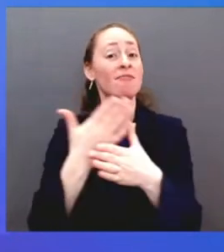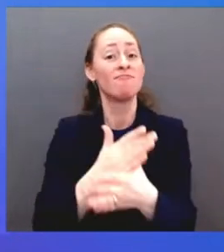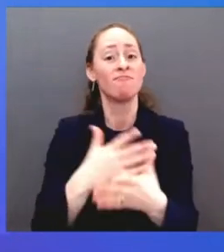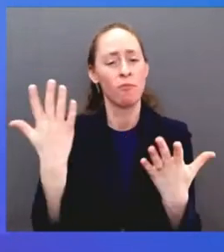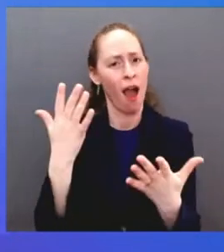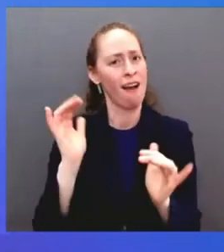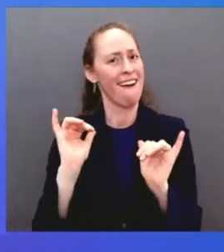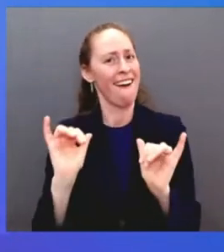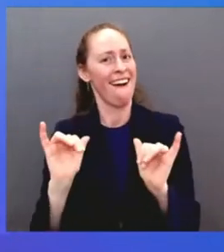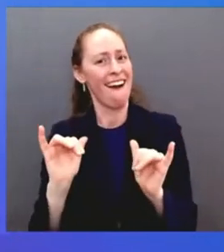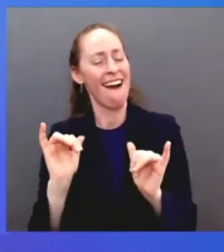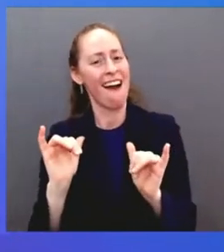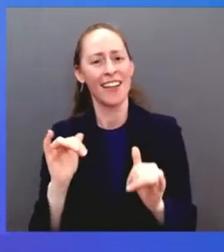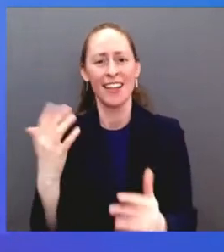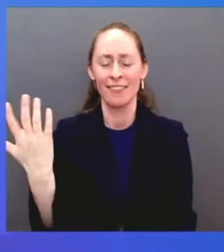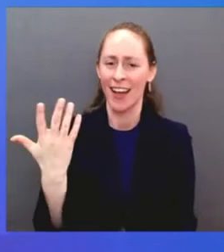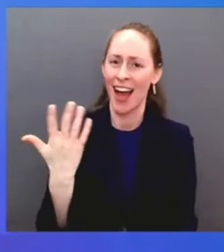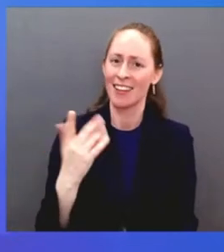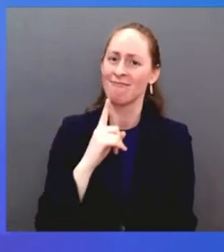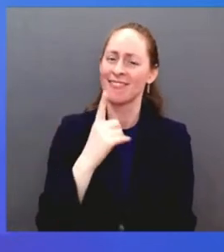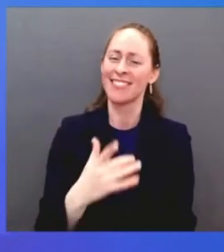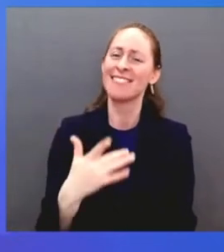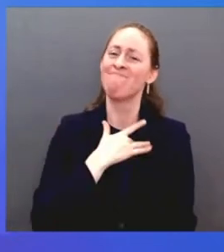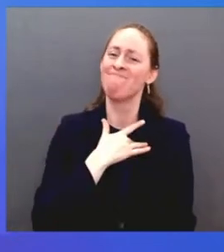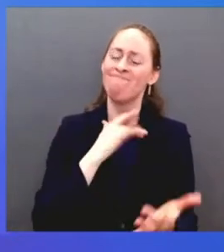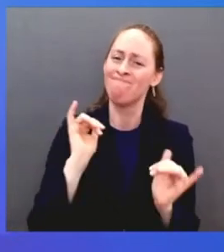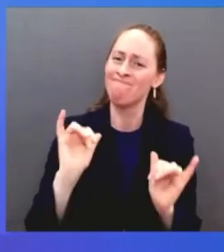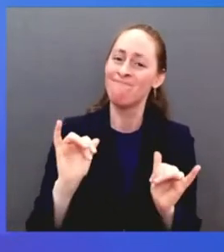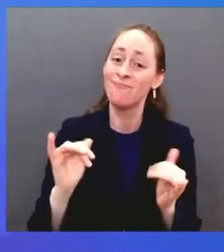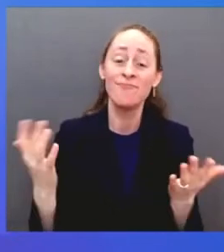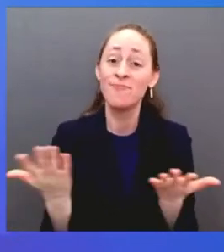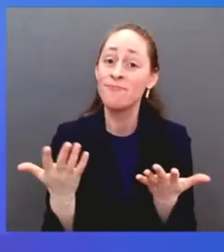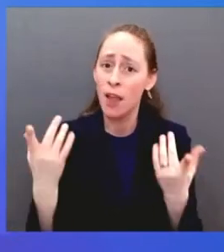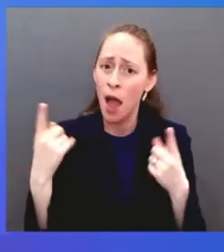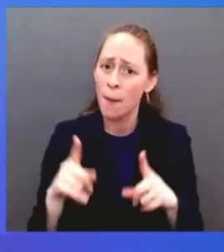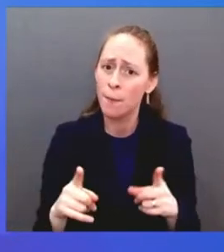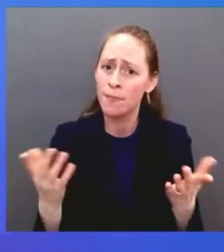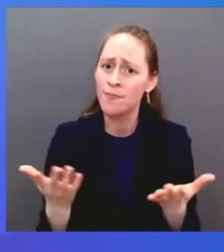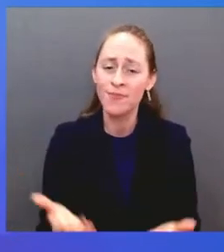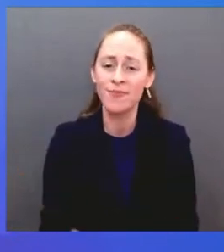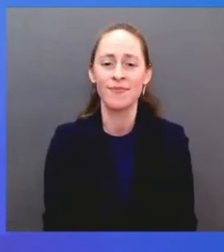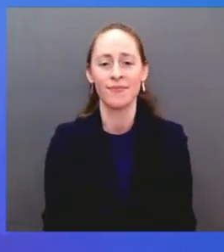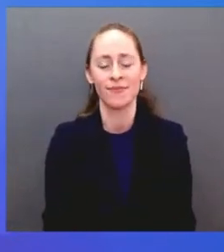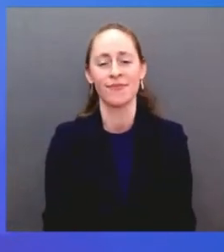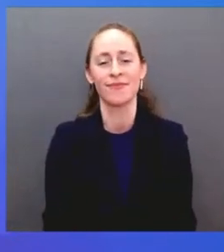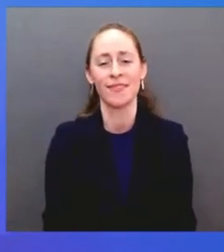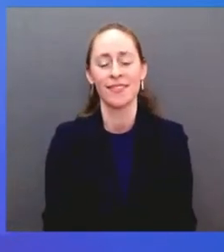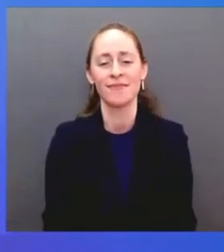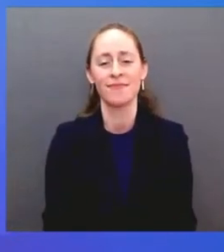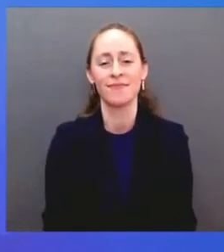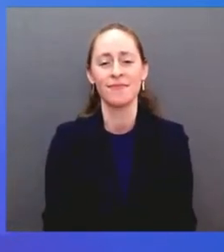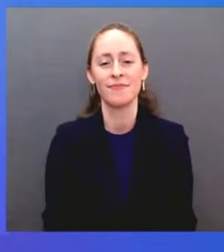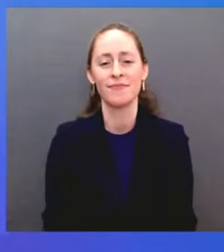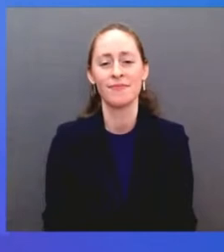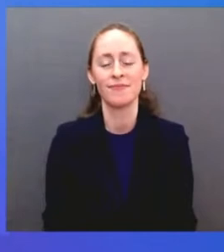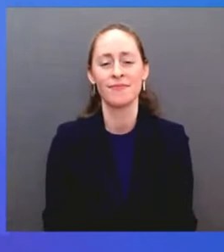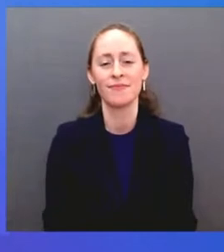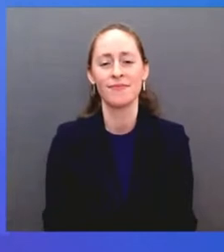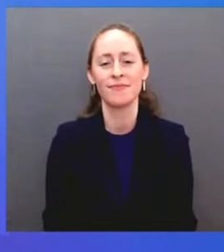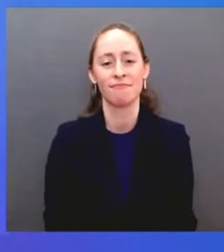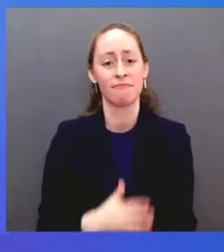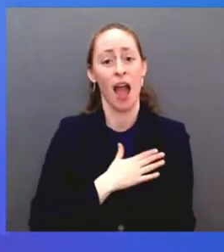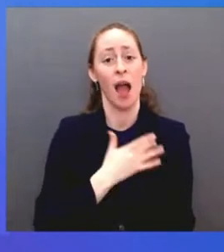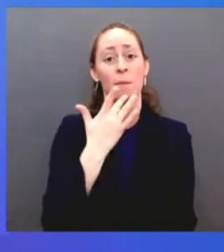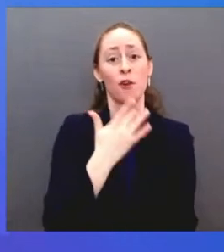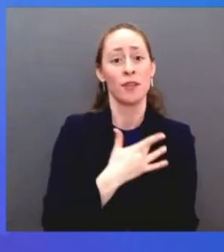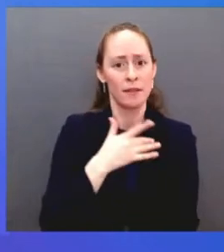As it happens, I share a birthday with the first black woman ever to be appointed as a